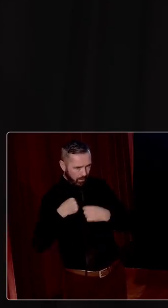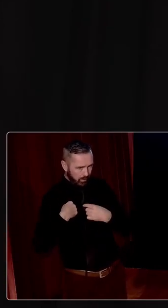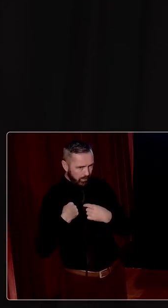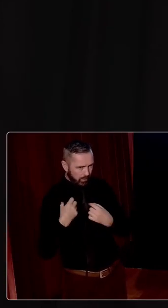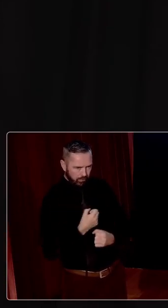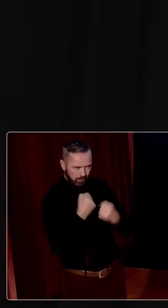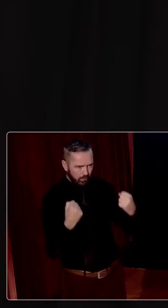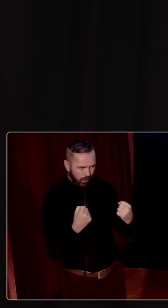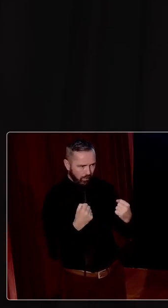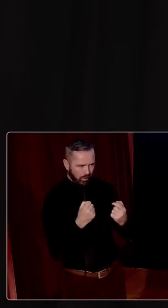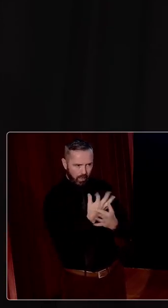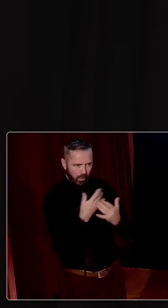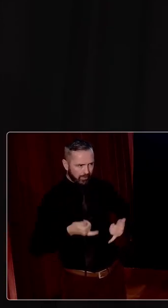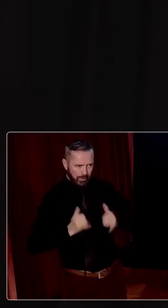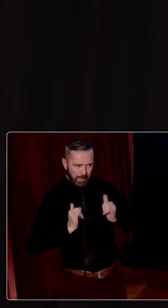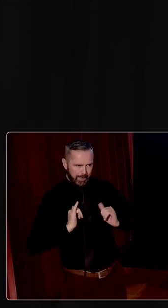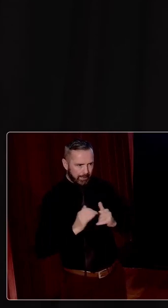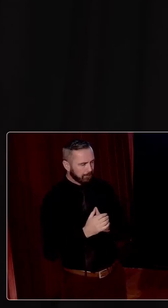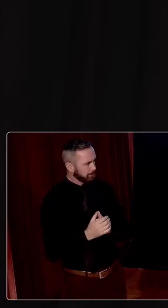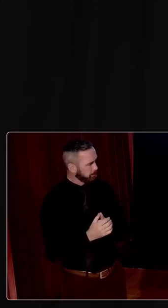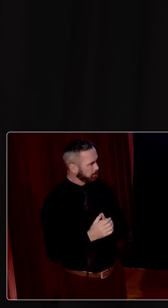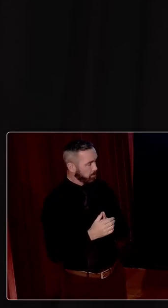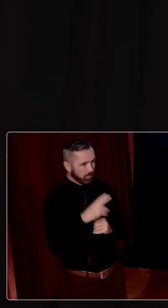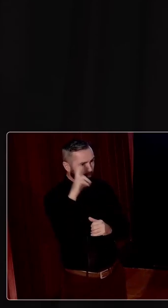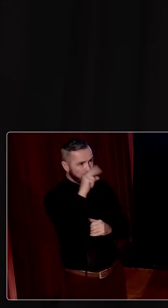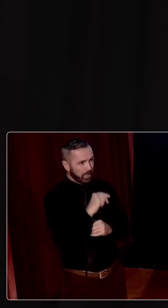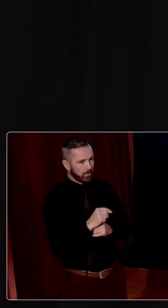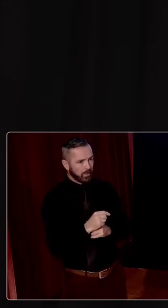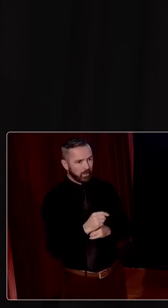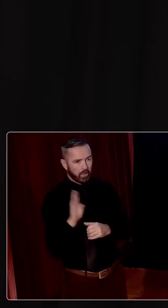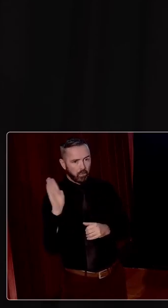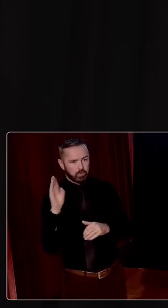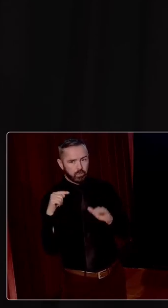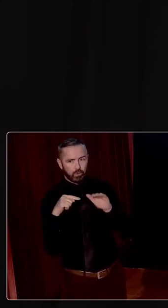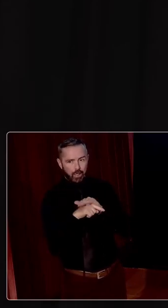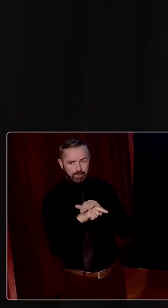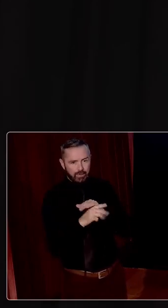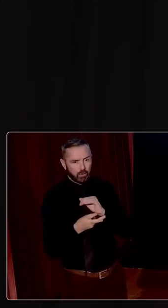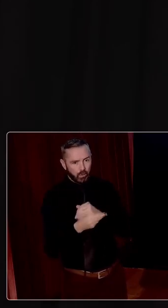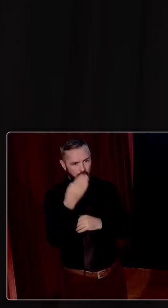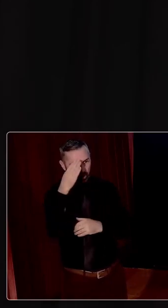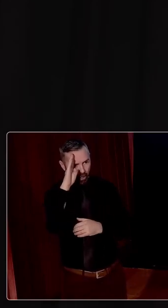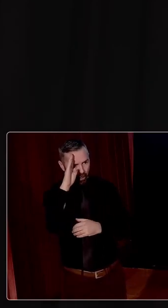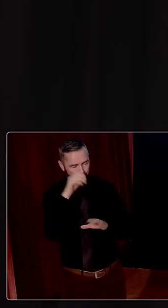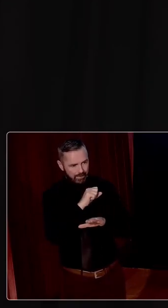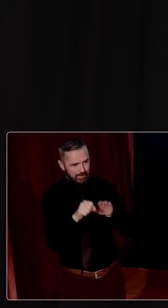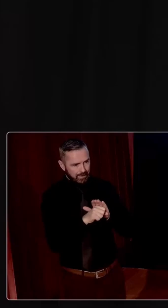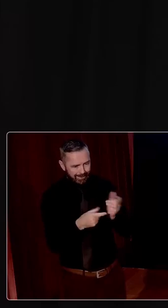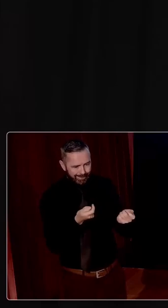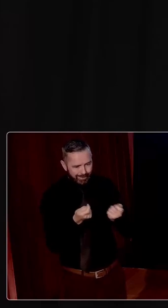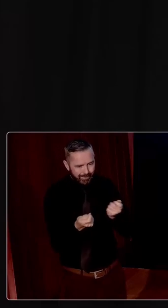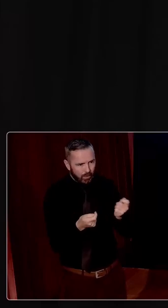and has a lot of capacity? And for example, Brexit, the way in which the Irish state both political and administrative